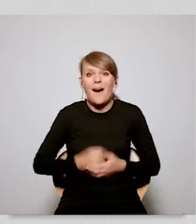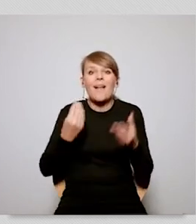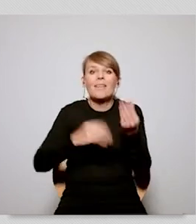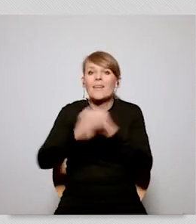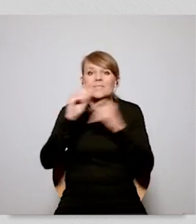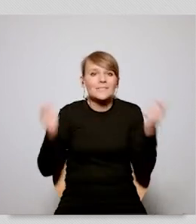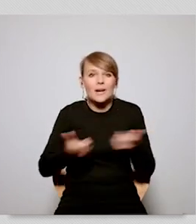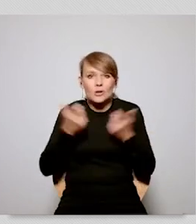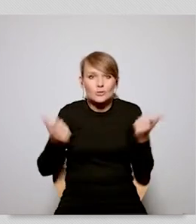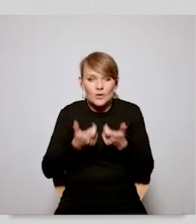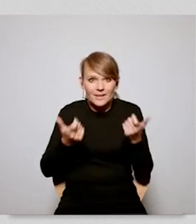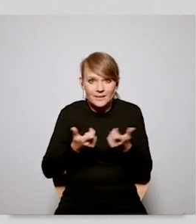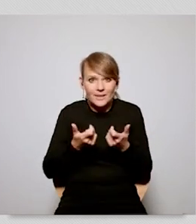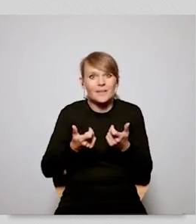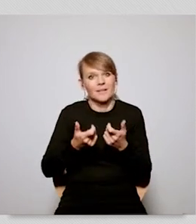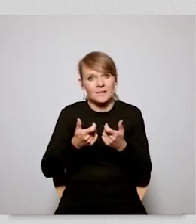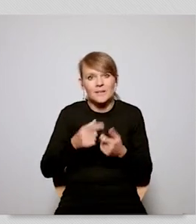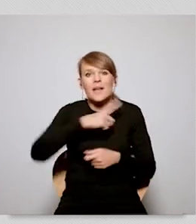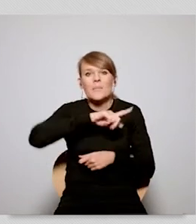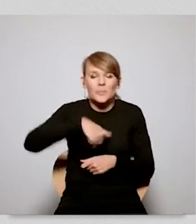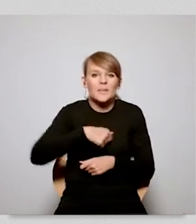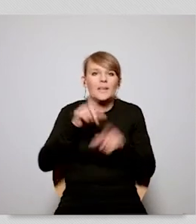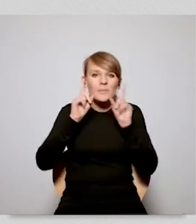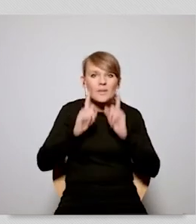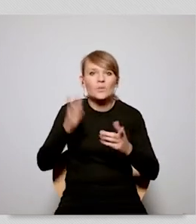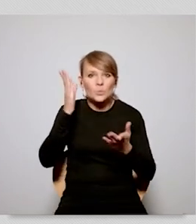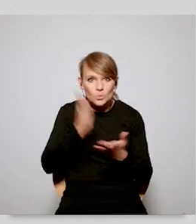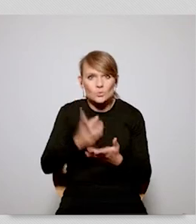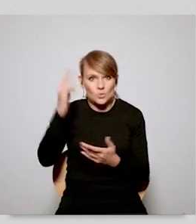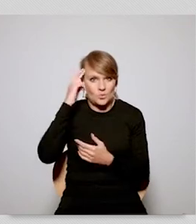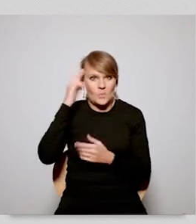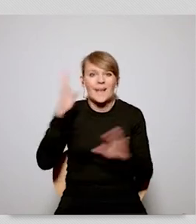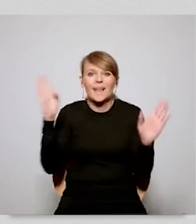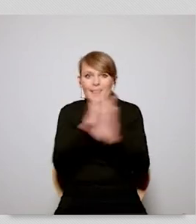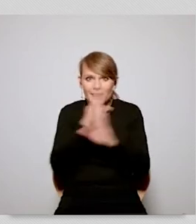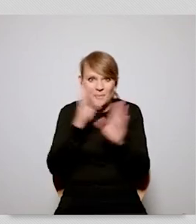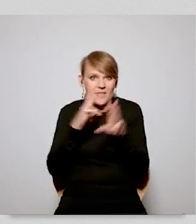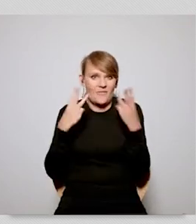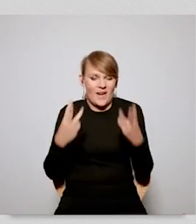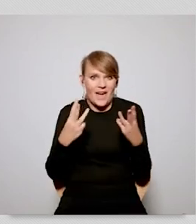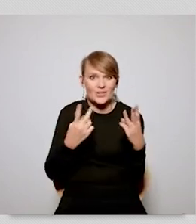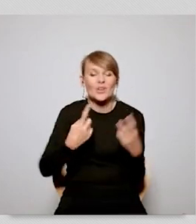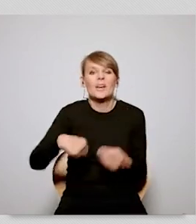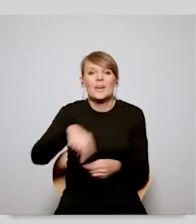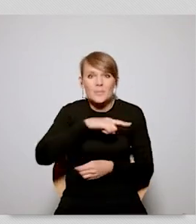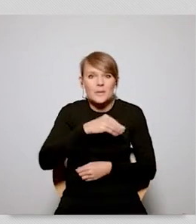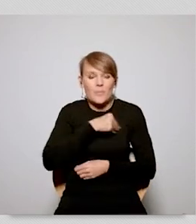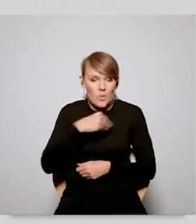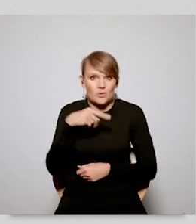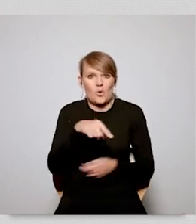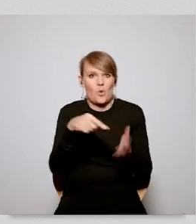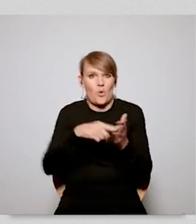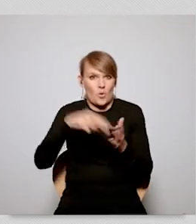and uh we have already reached a place where we understand that climate is